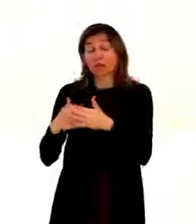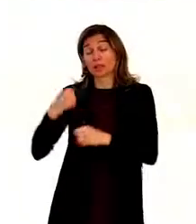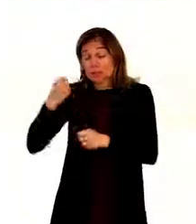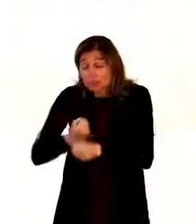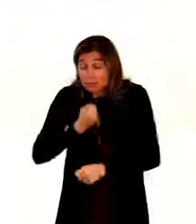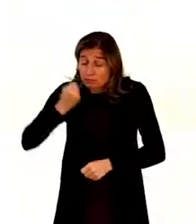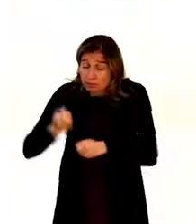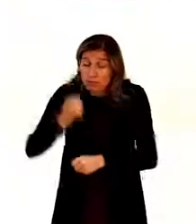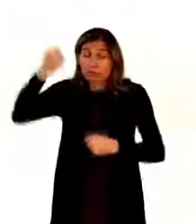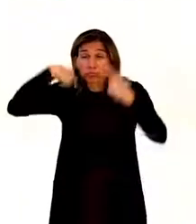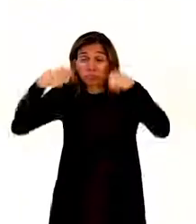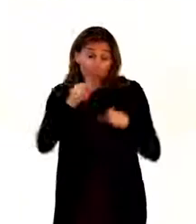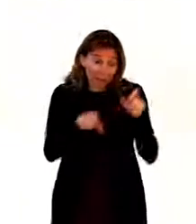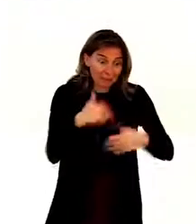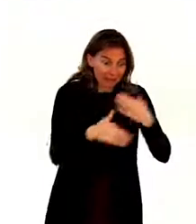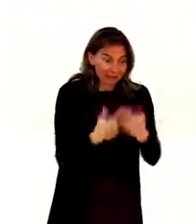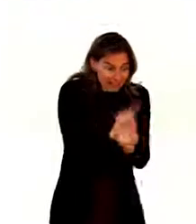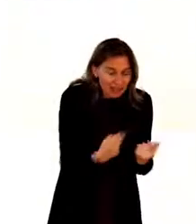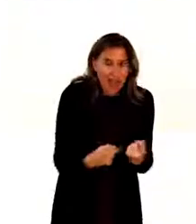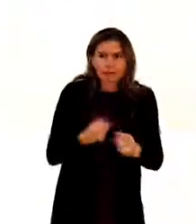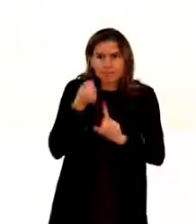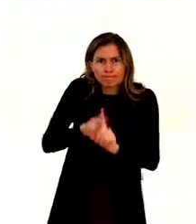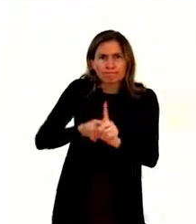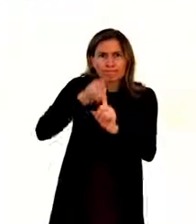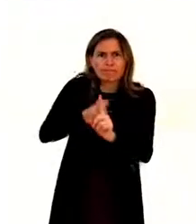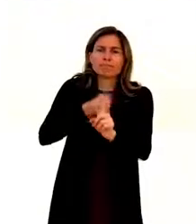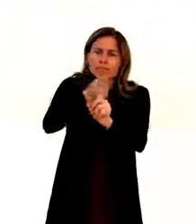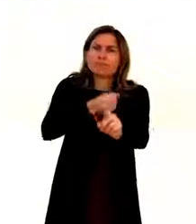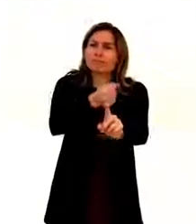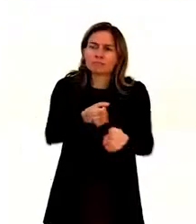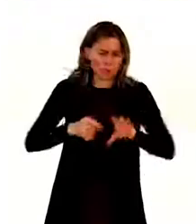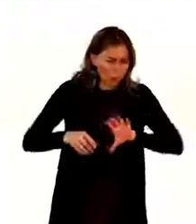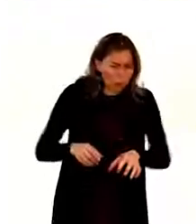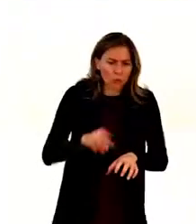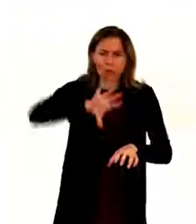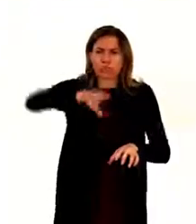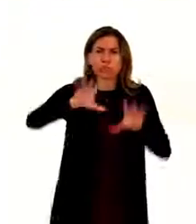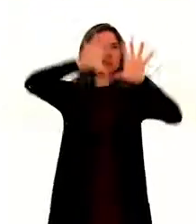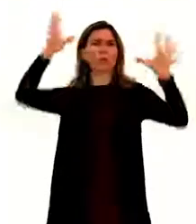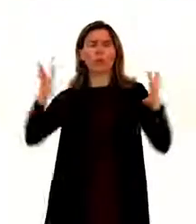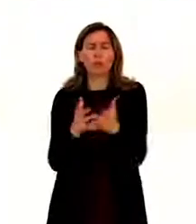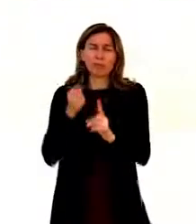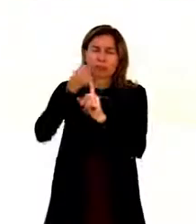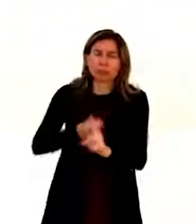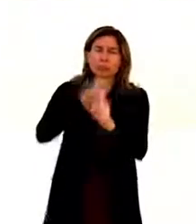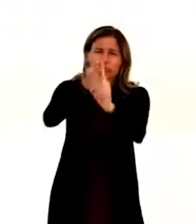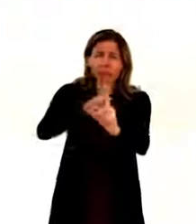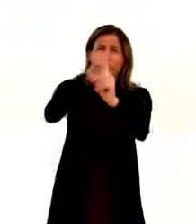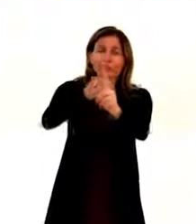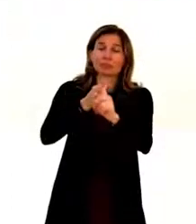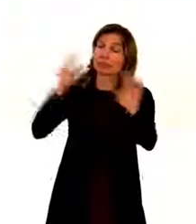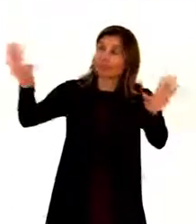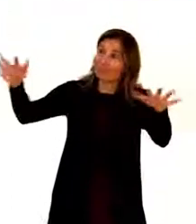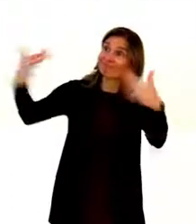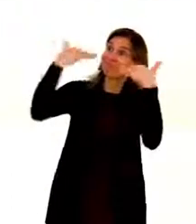with disabilities themselves, their movement, worldwide and at national levels, the situation has changed. So, in